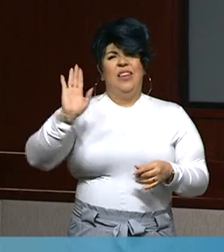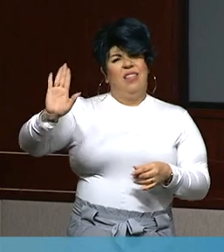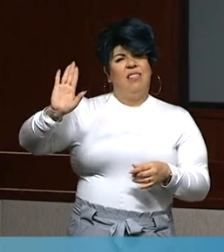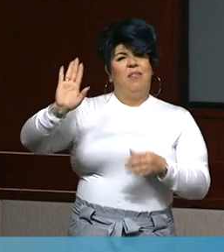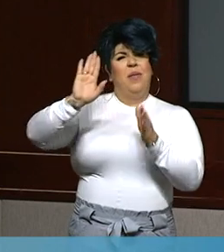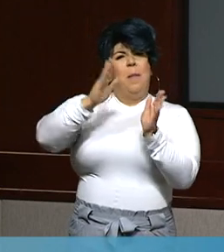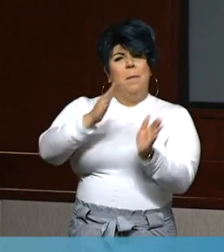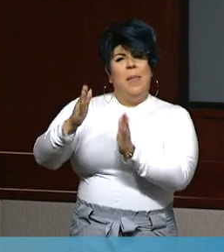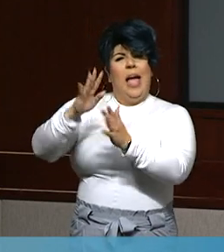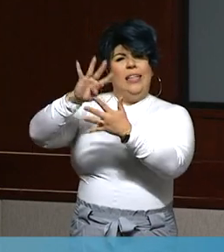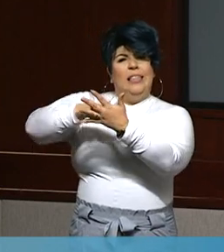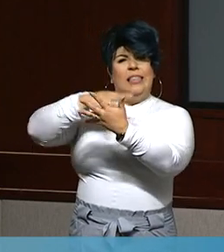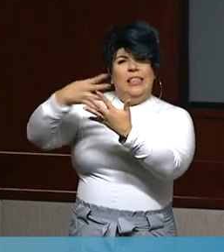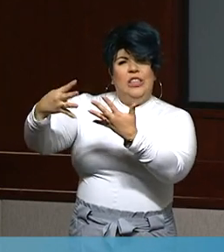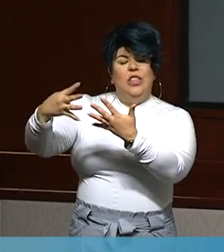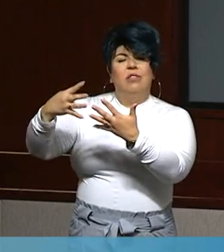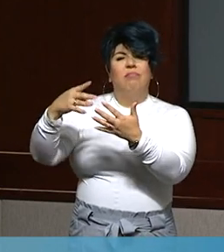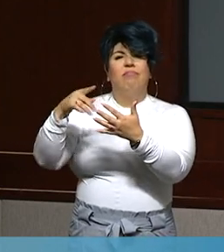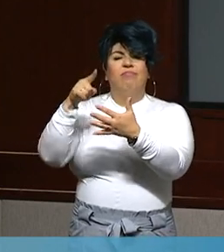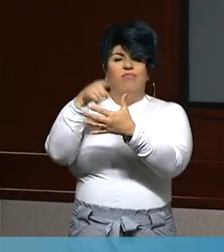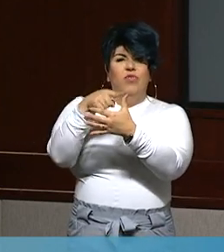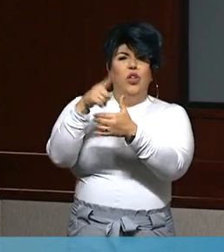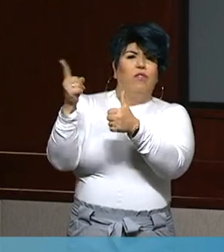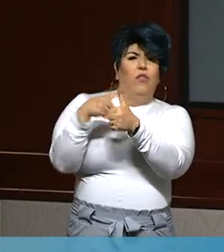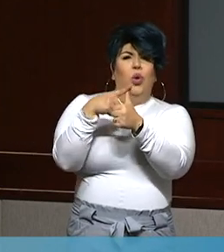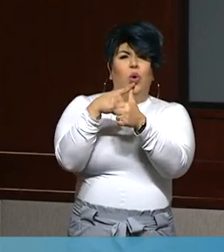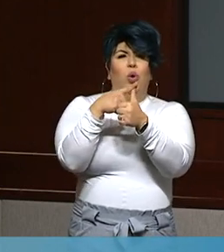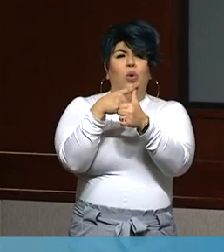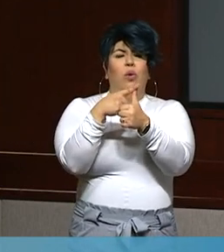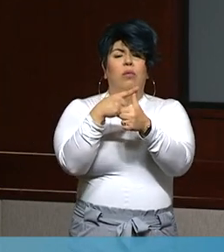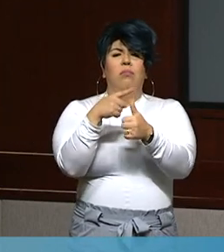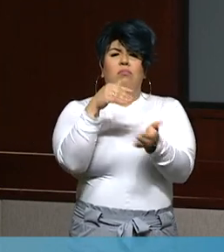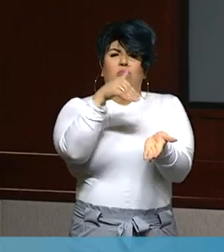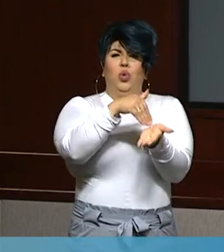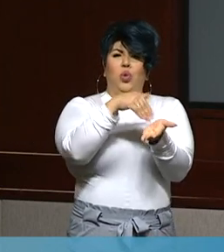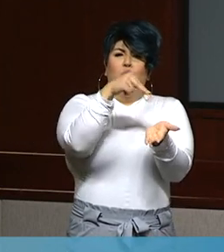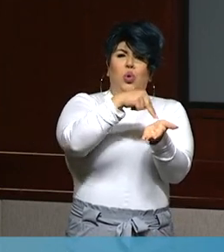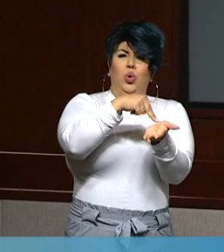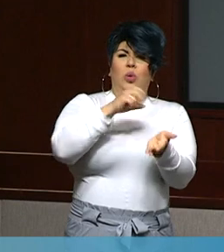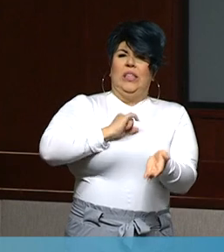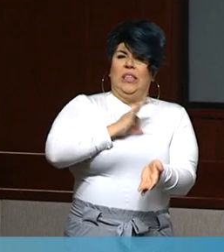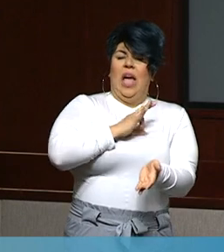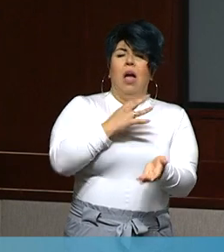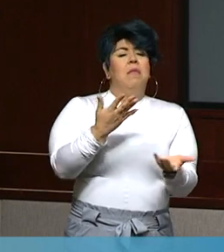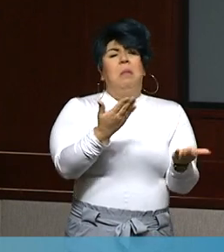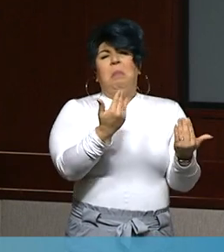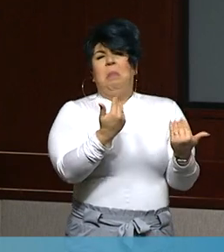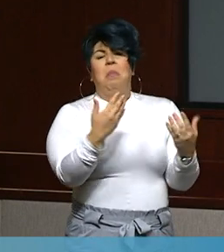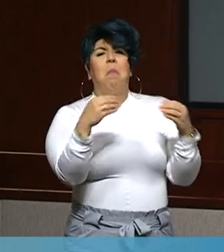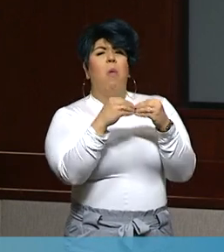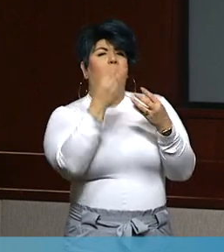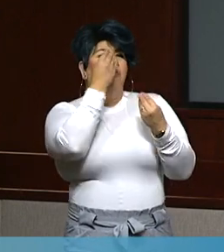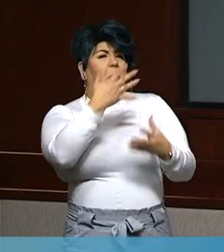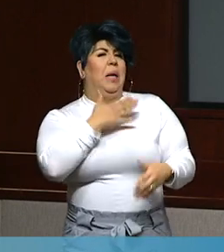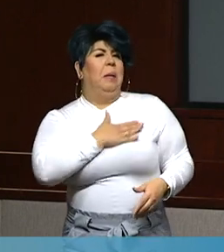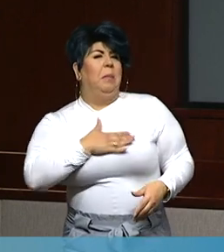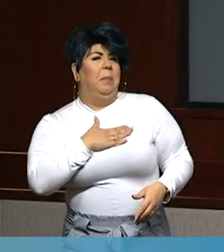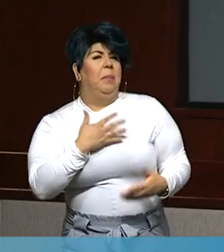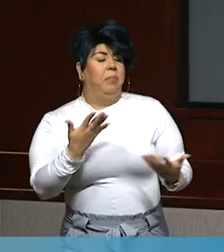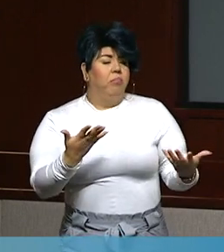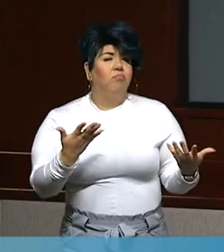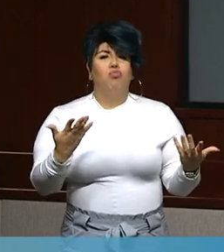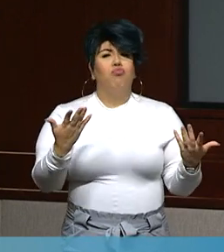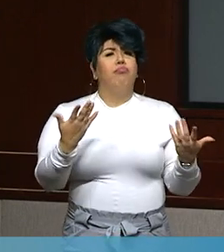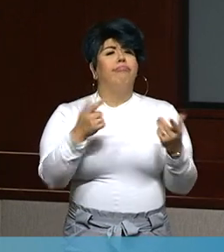the first round of healthcare workers vaccinated. I'm just wondering if you could go into a little bit more detail about that. What will be